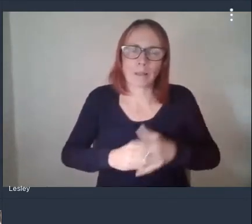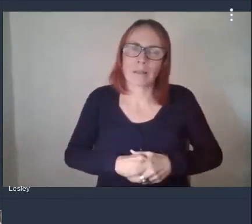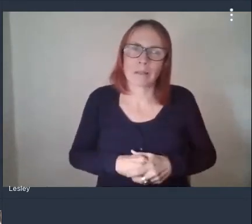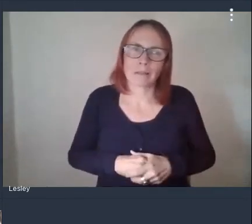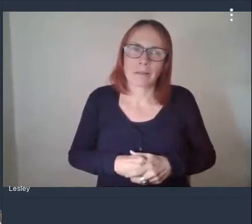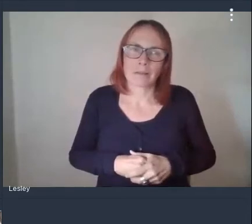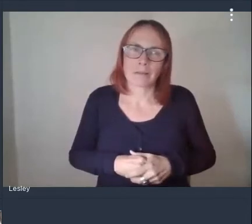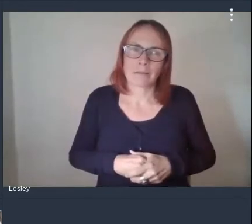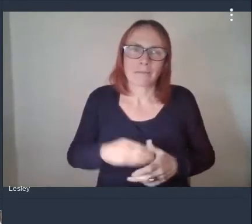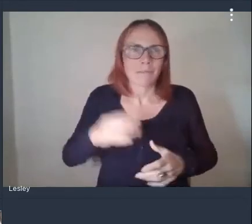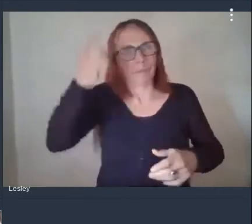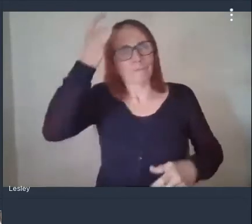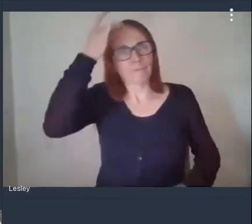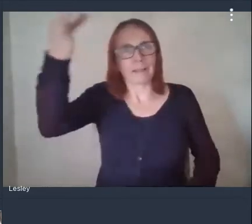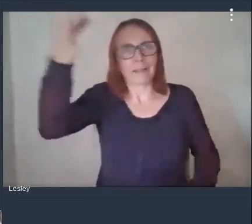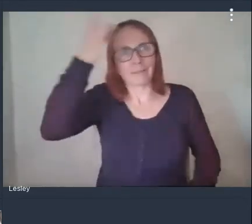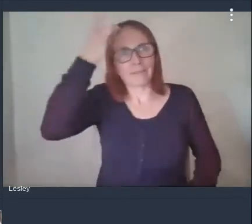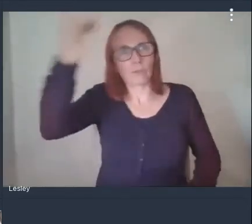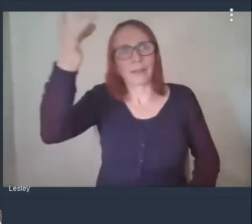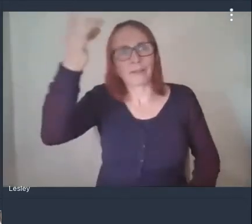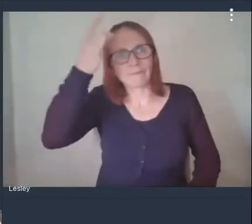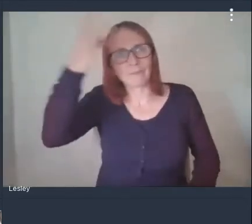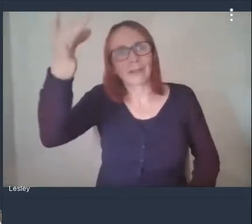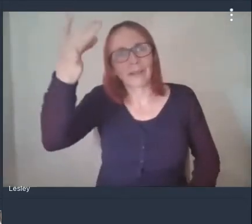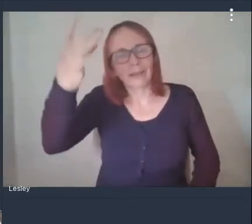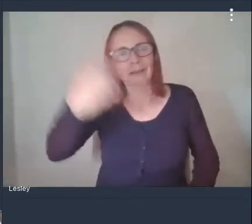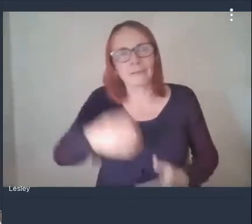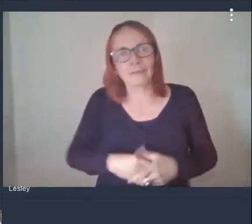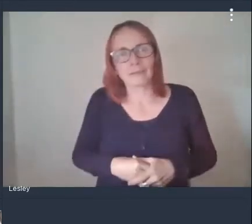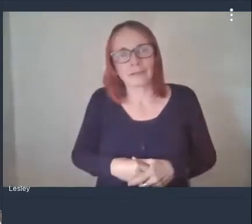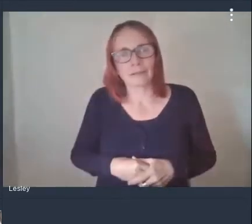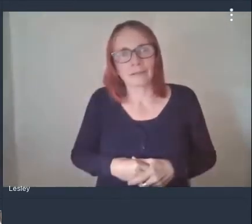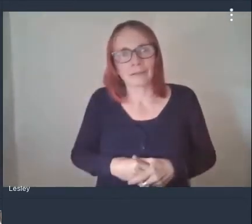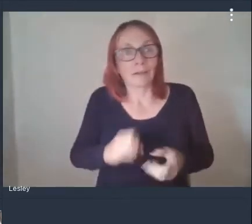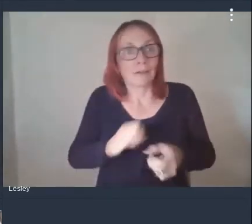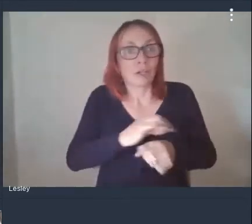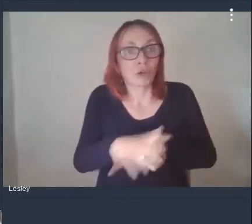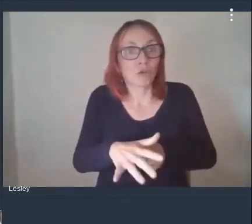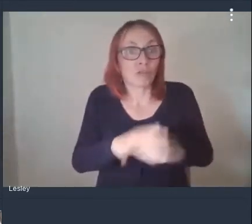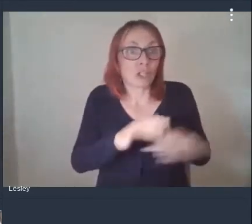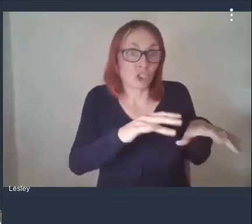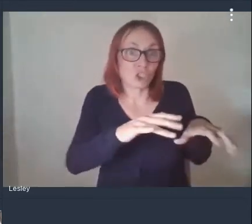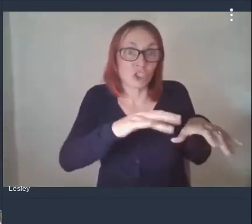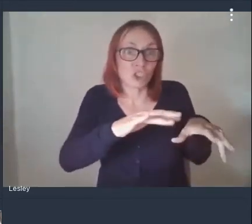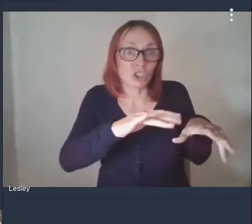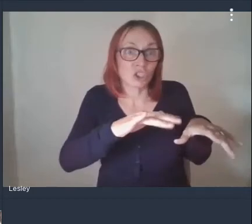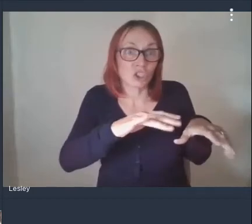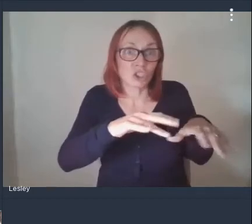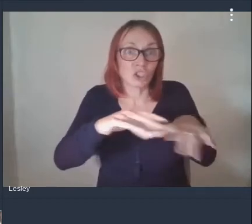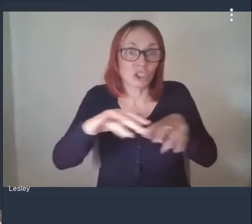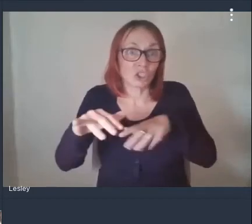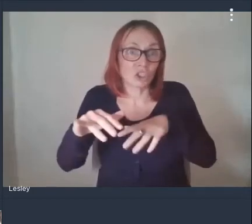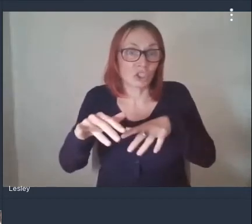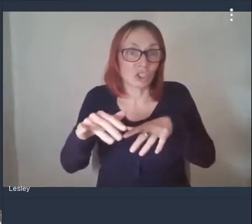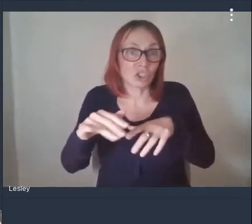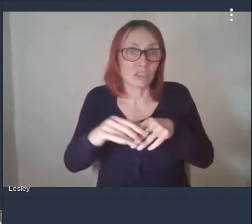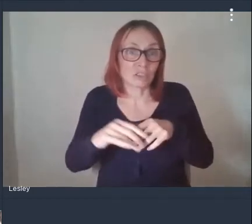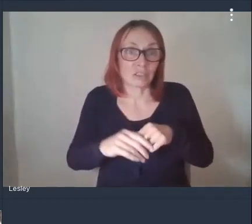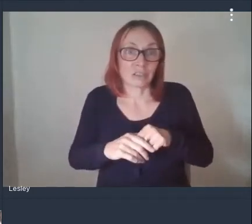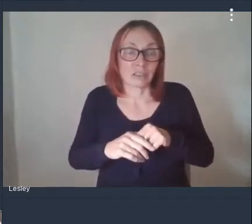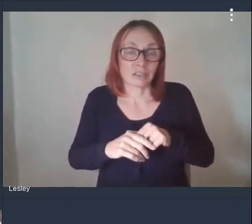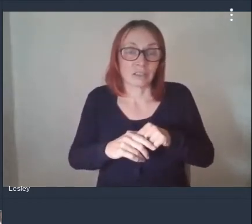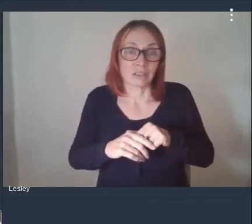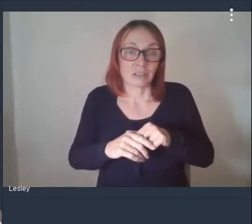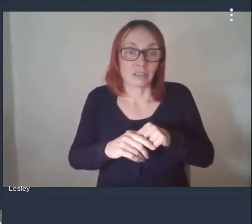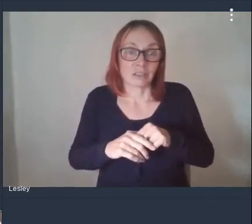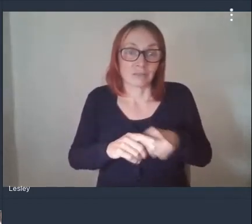forgetting we still need you know the virus hasn't gone away it's still with us um and i think that that's